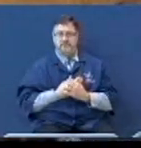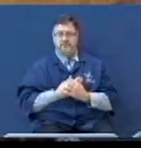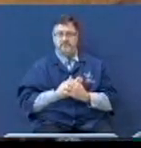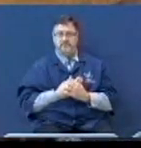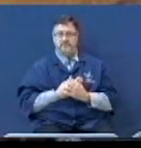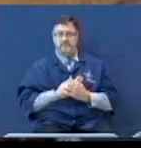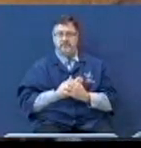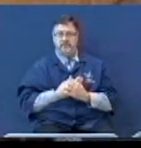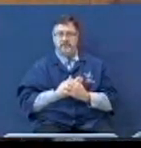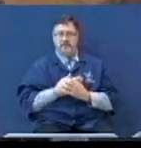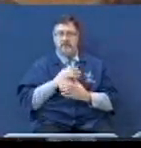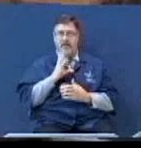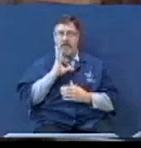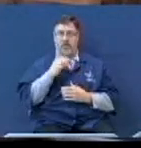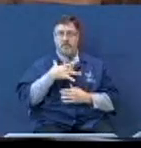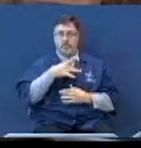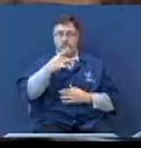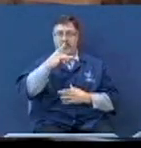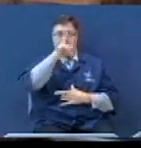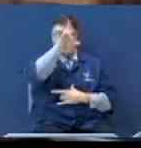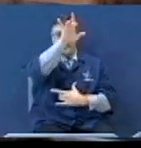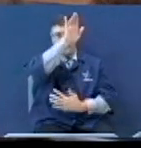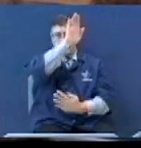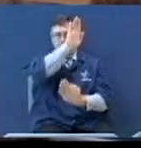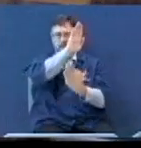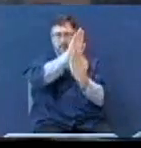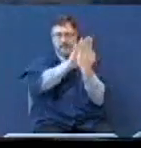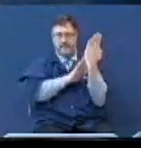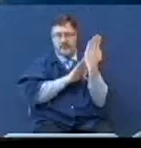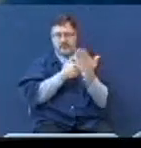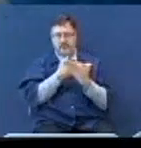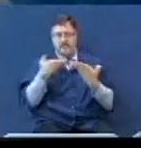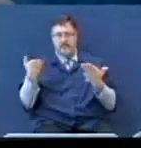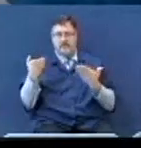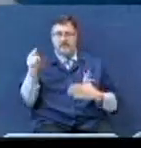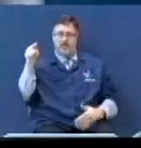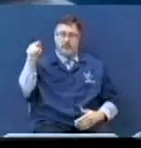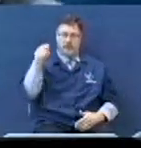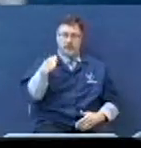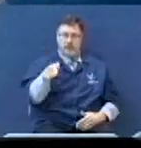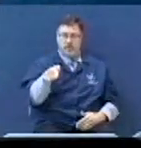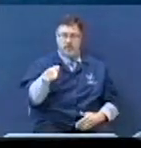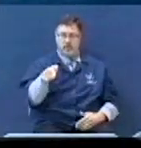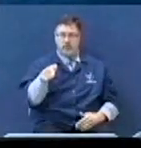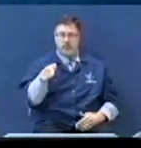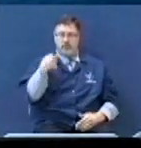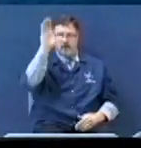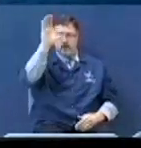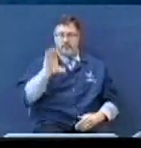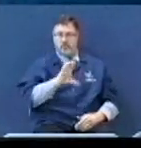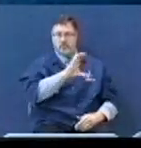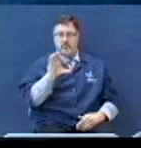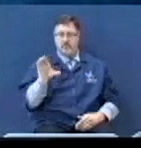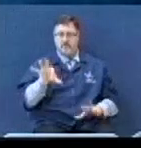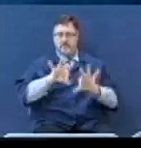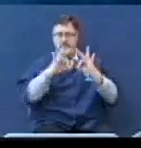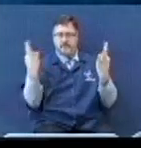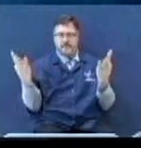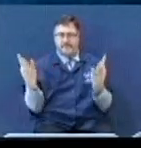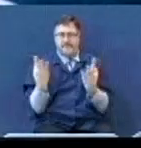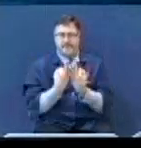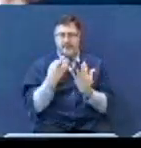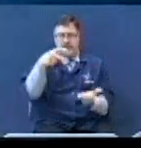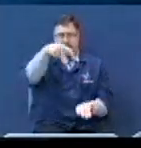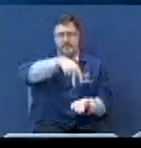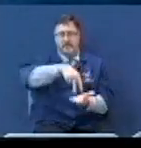How would you like to face that? You up there, your family standing by and